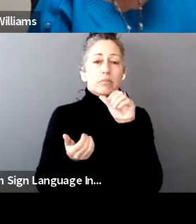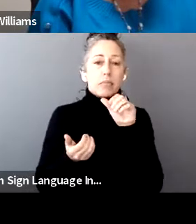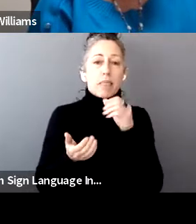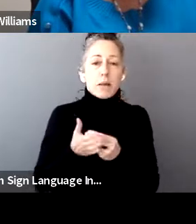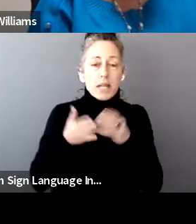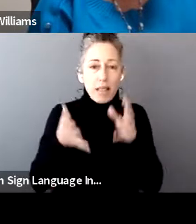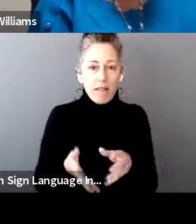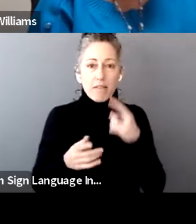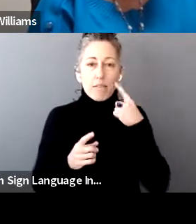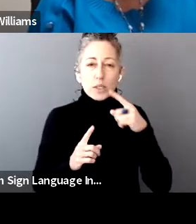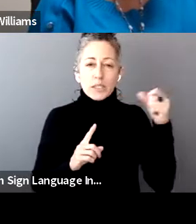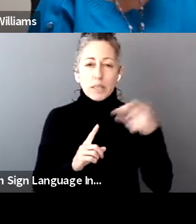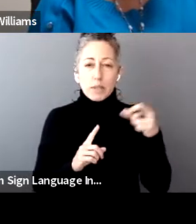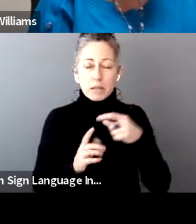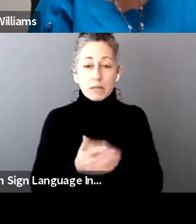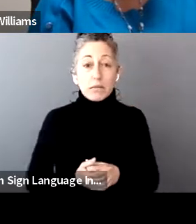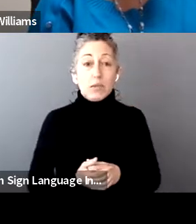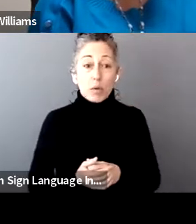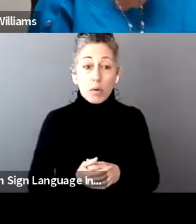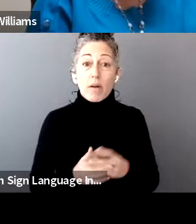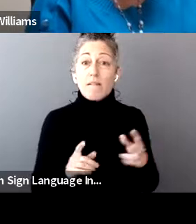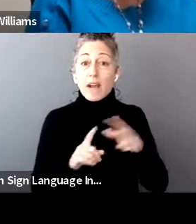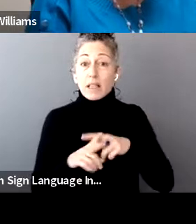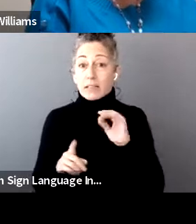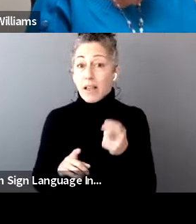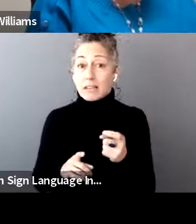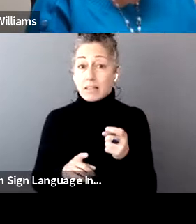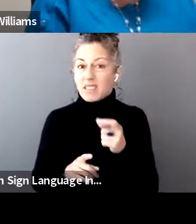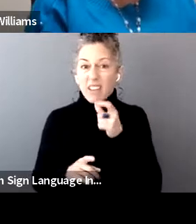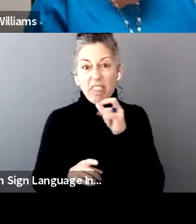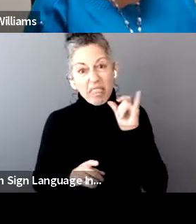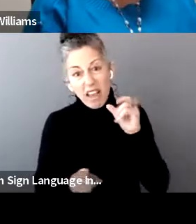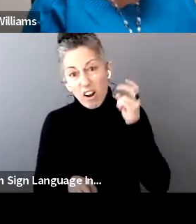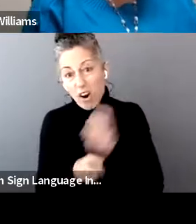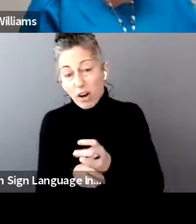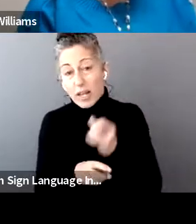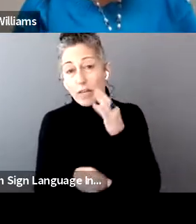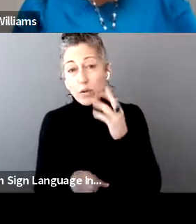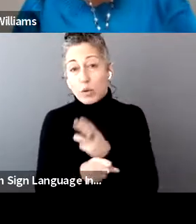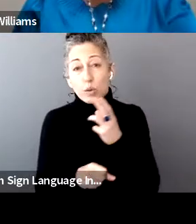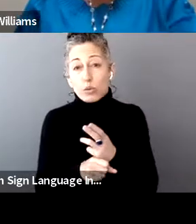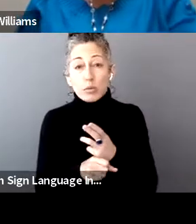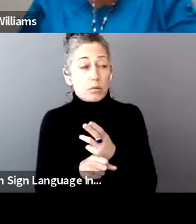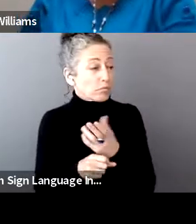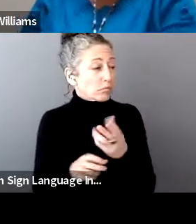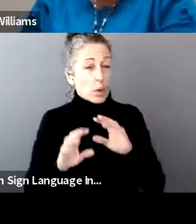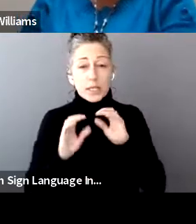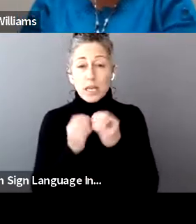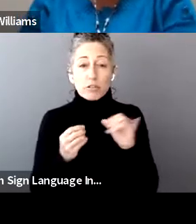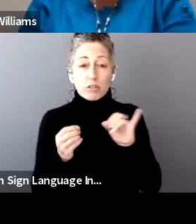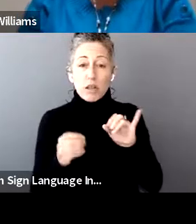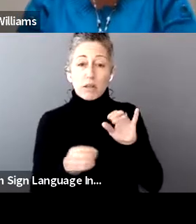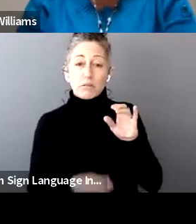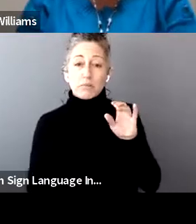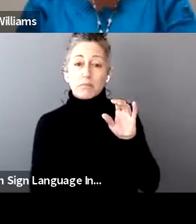is often not as hard as it seems. You can use the support of a VITA site like Ladder Up, which Ms. Stark mentioned already,